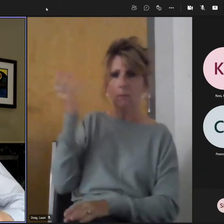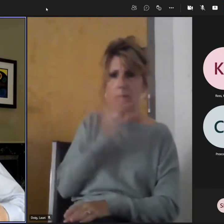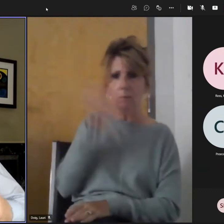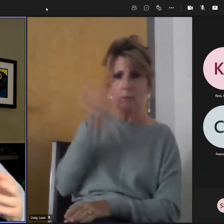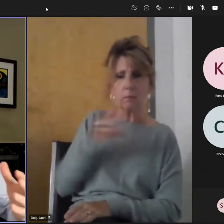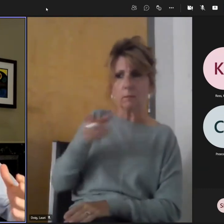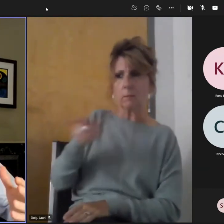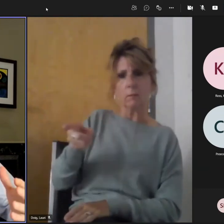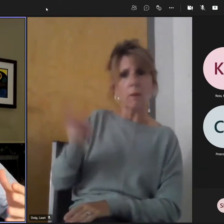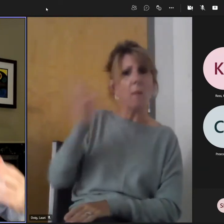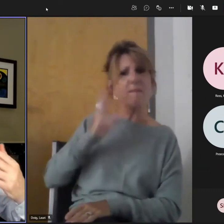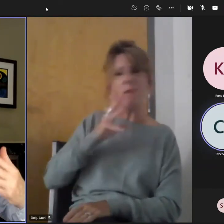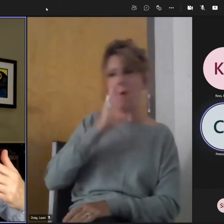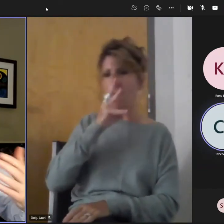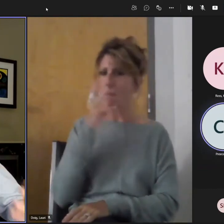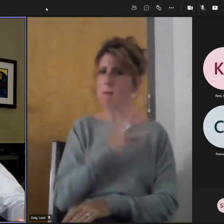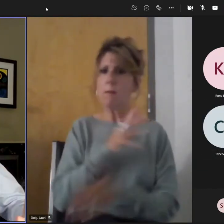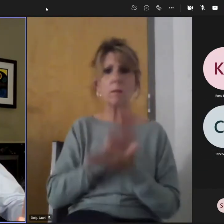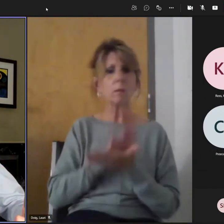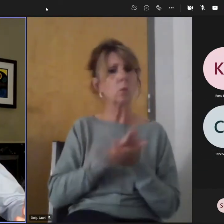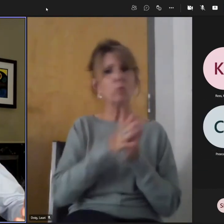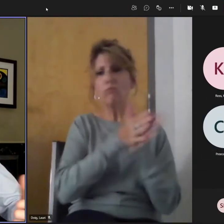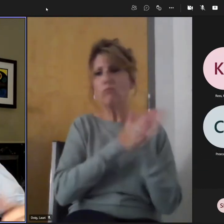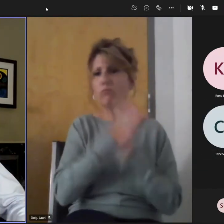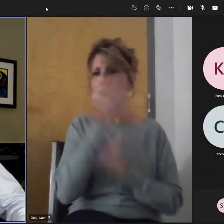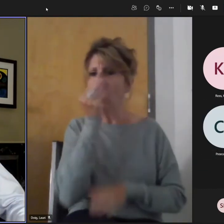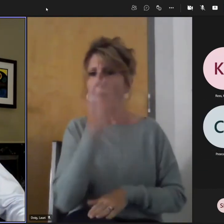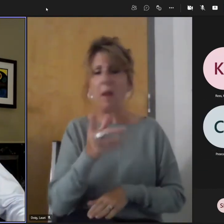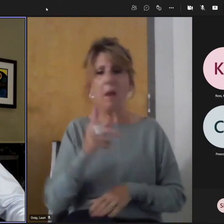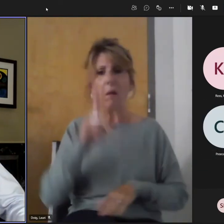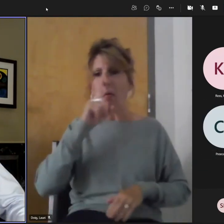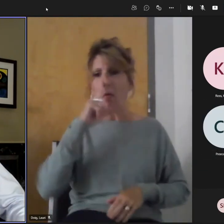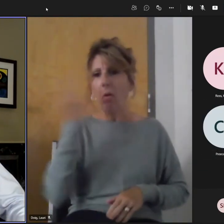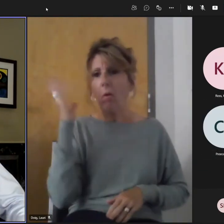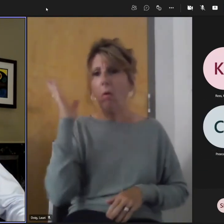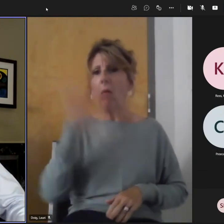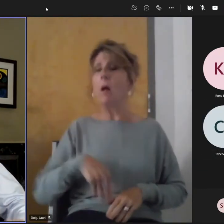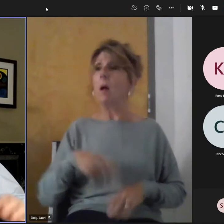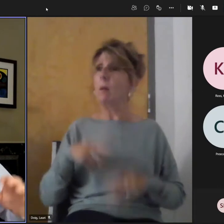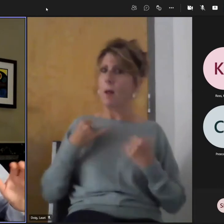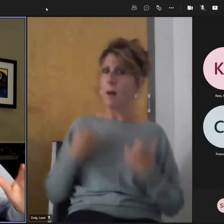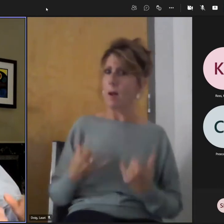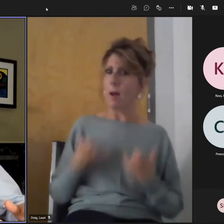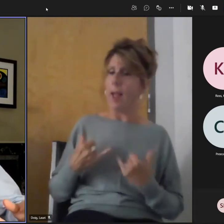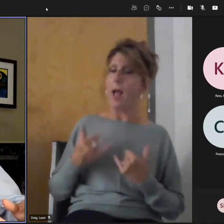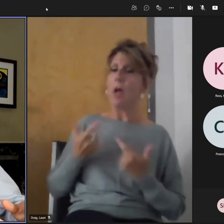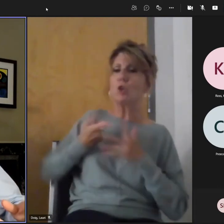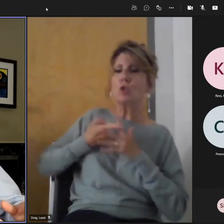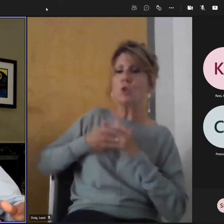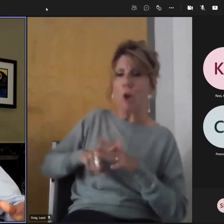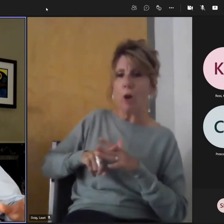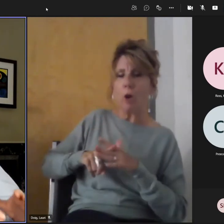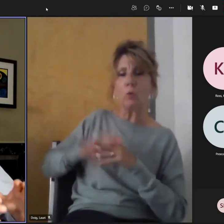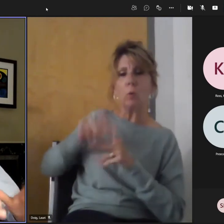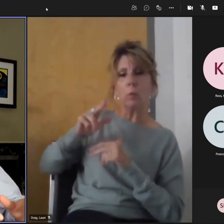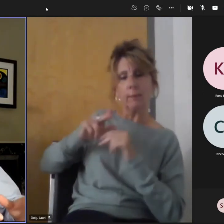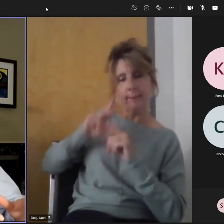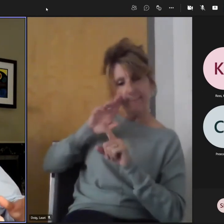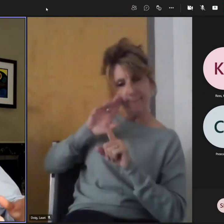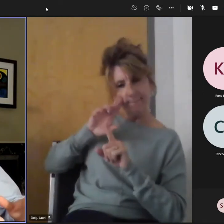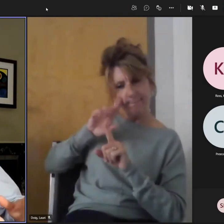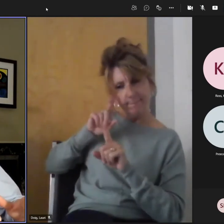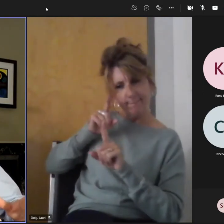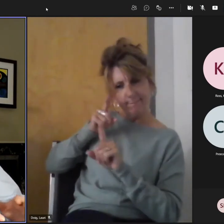there may be this or that case where it's impossible, but there's also, because we haven't tried, there's big